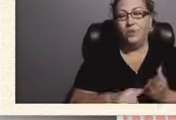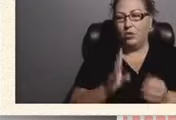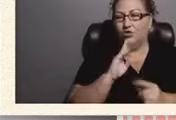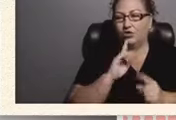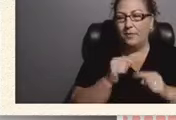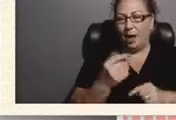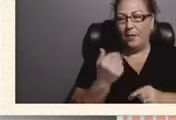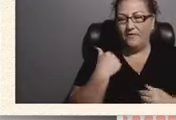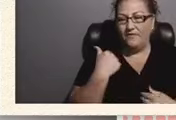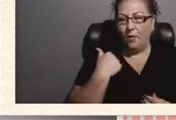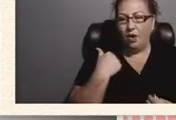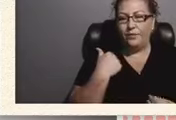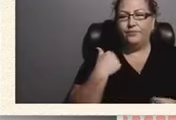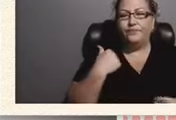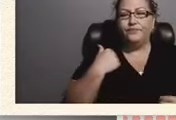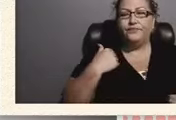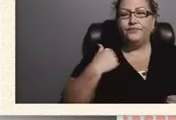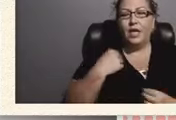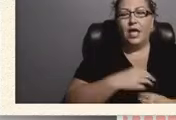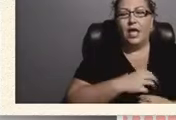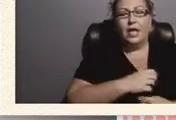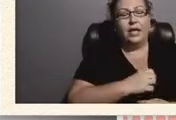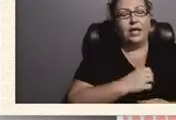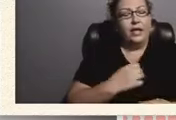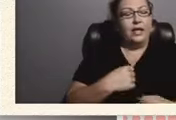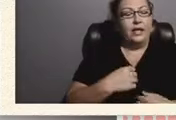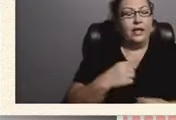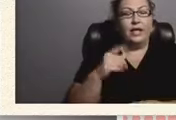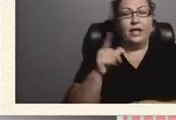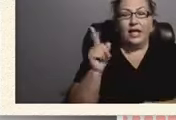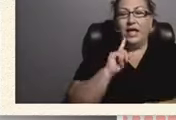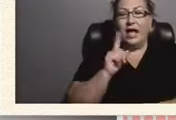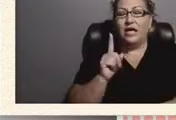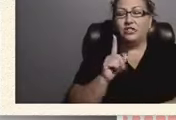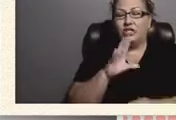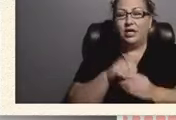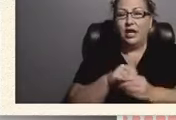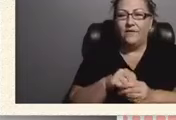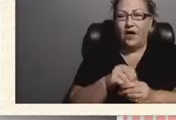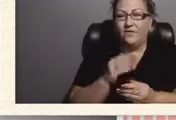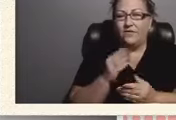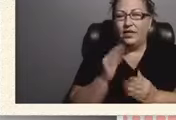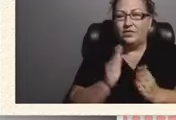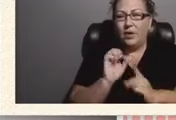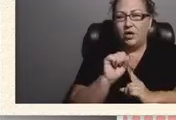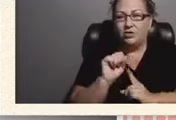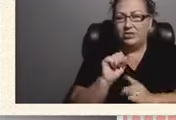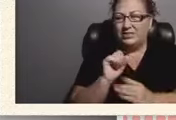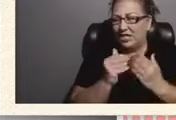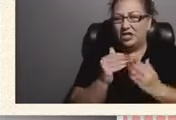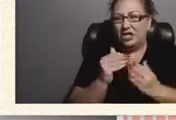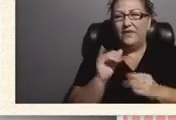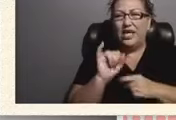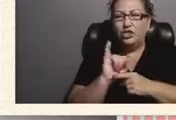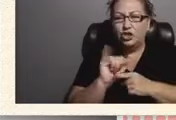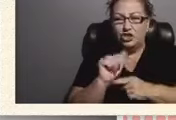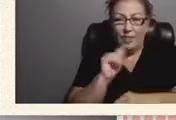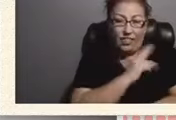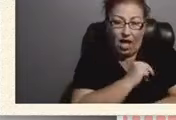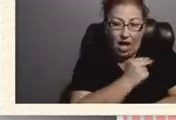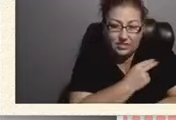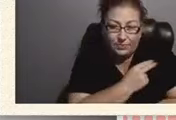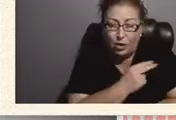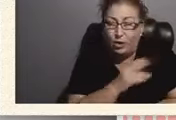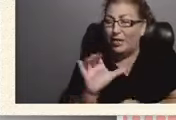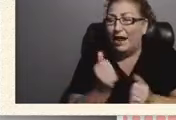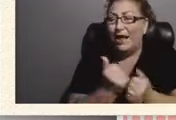he actually got into a little section of internship at the hospital and they did everything with them